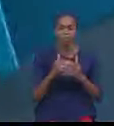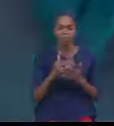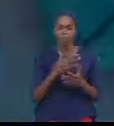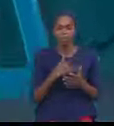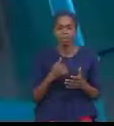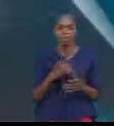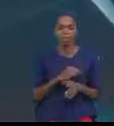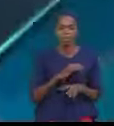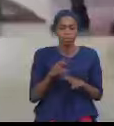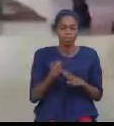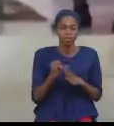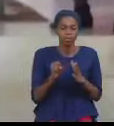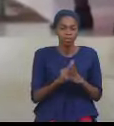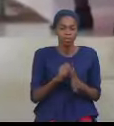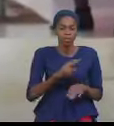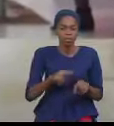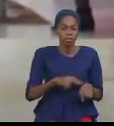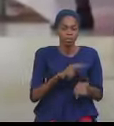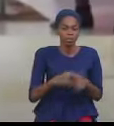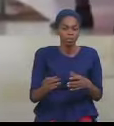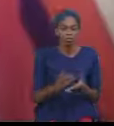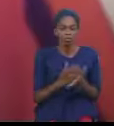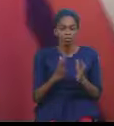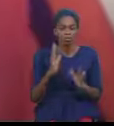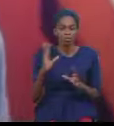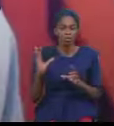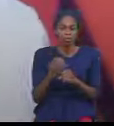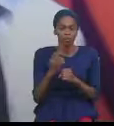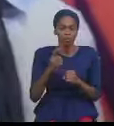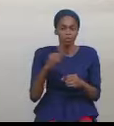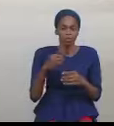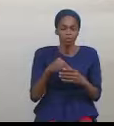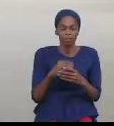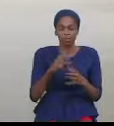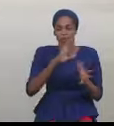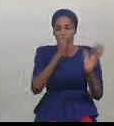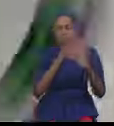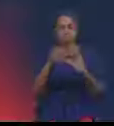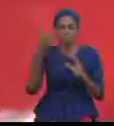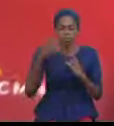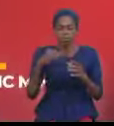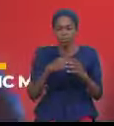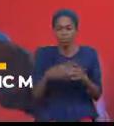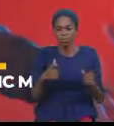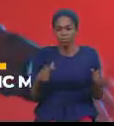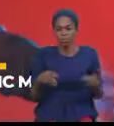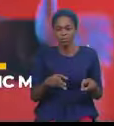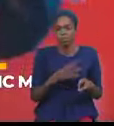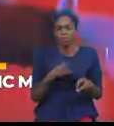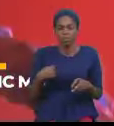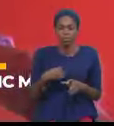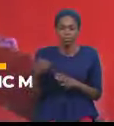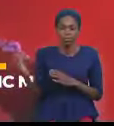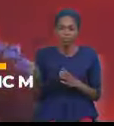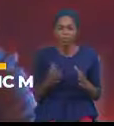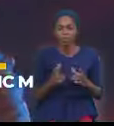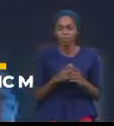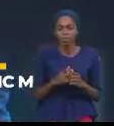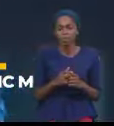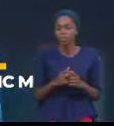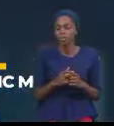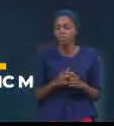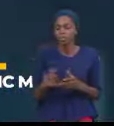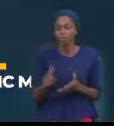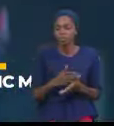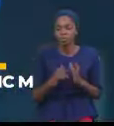you to the presence of Jesus in grand style. As we also bring you special guest music ministration by Jeff Deal